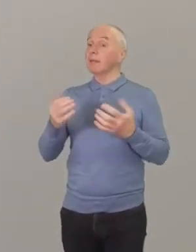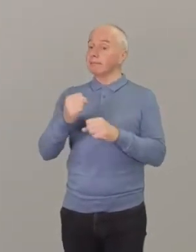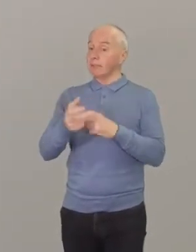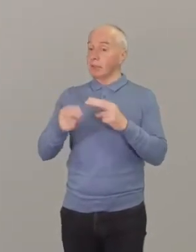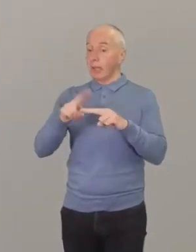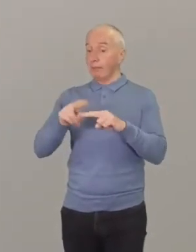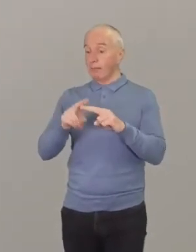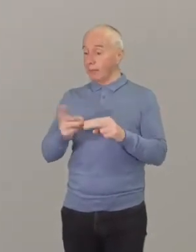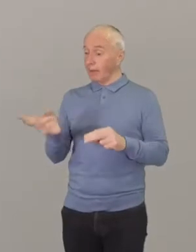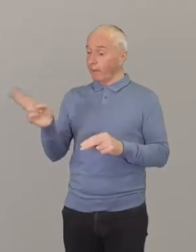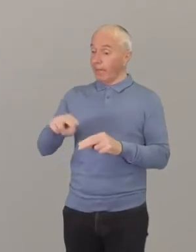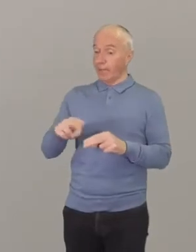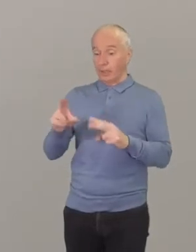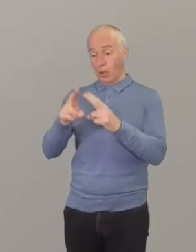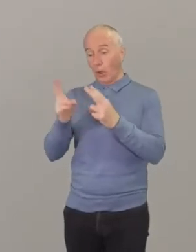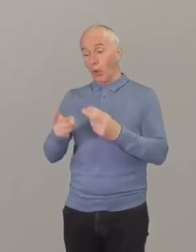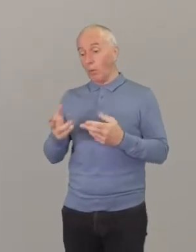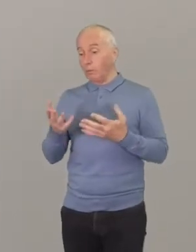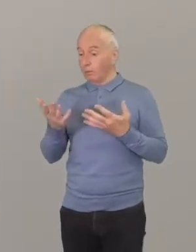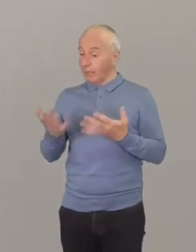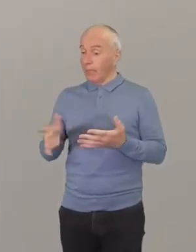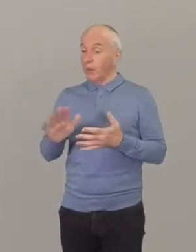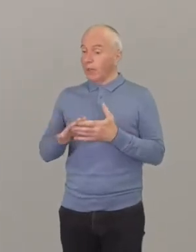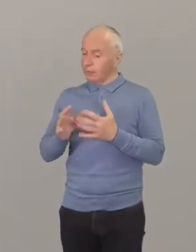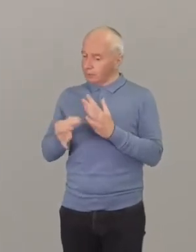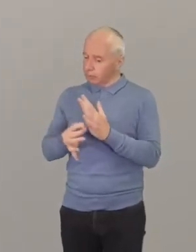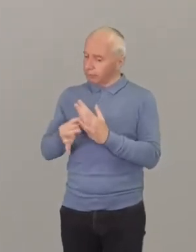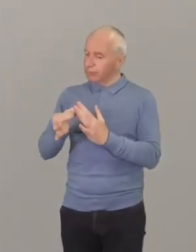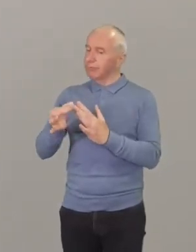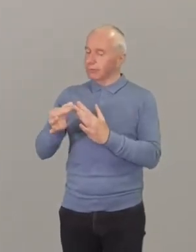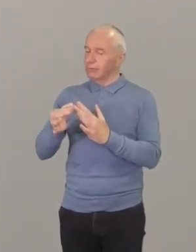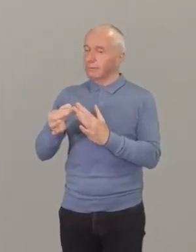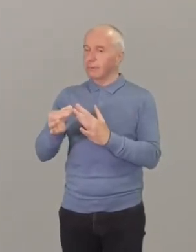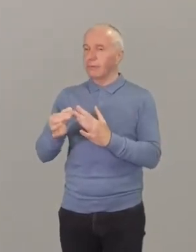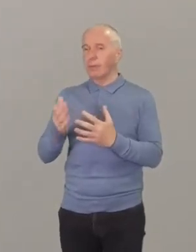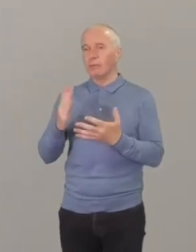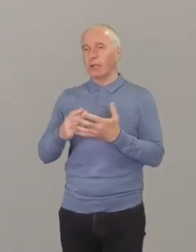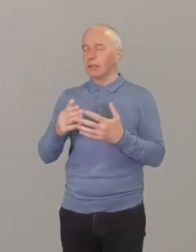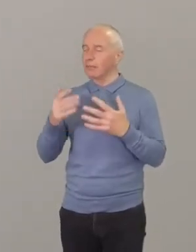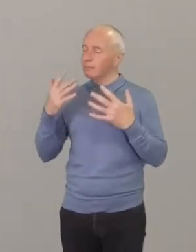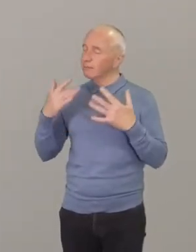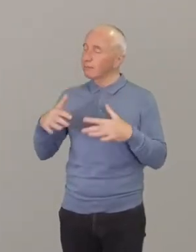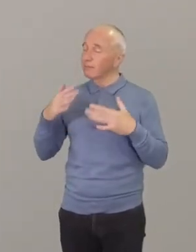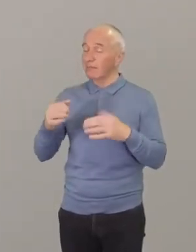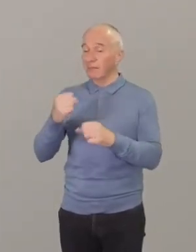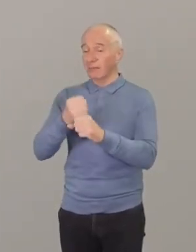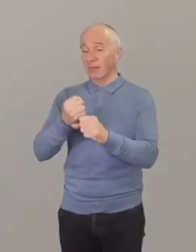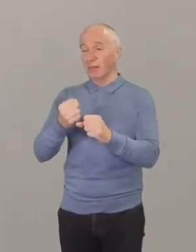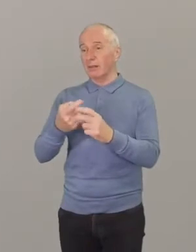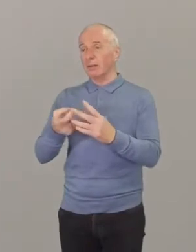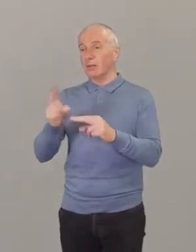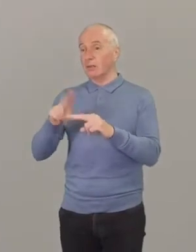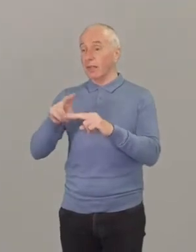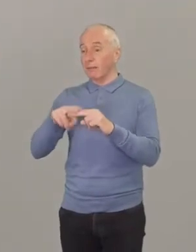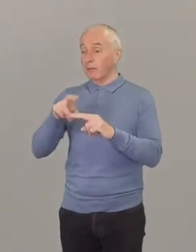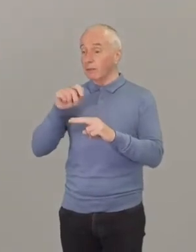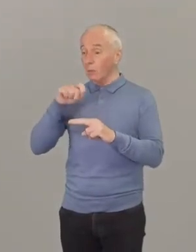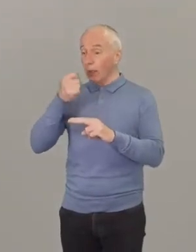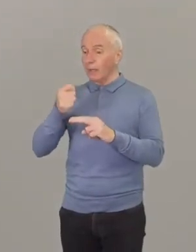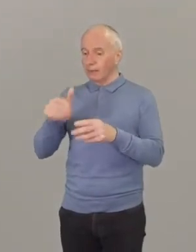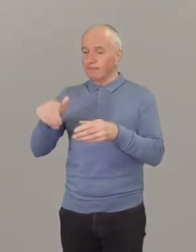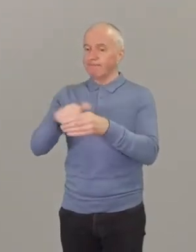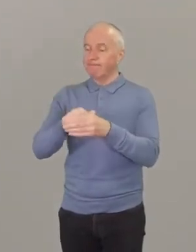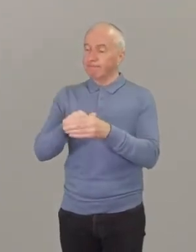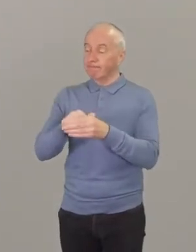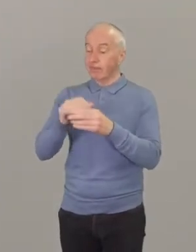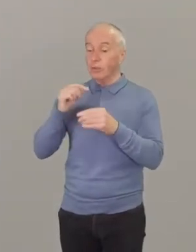home again and is making progress and it is wonderful to say that Jeff will be joining us tomorrow in the